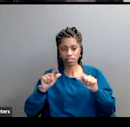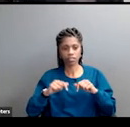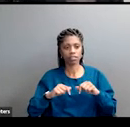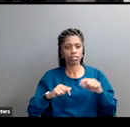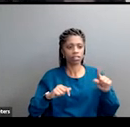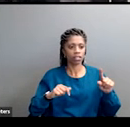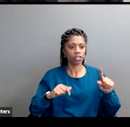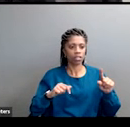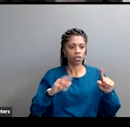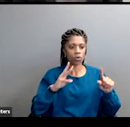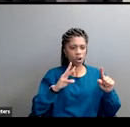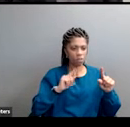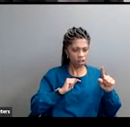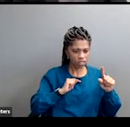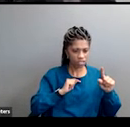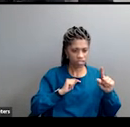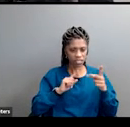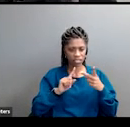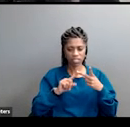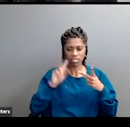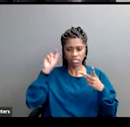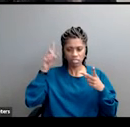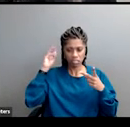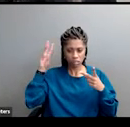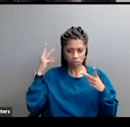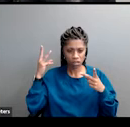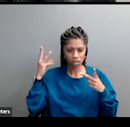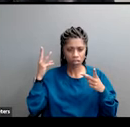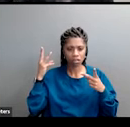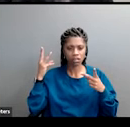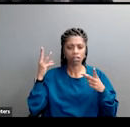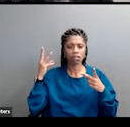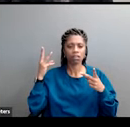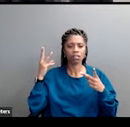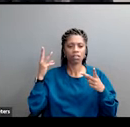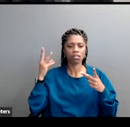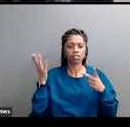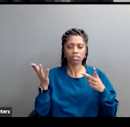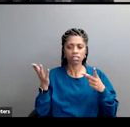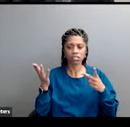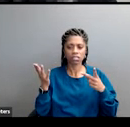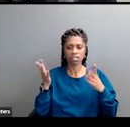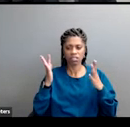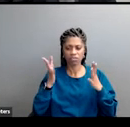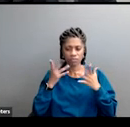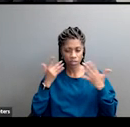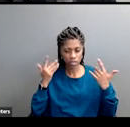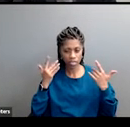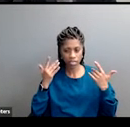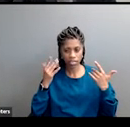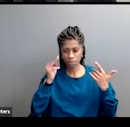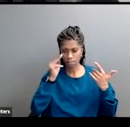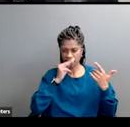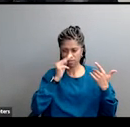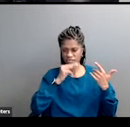disney like the largest corporation in the world the friendly mouse these are